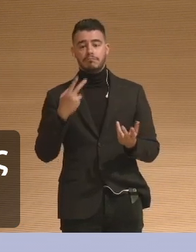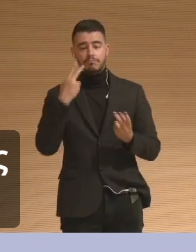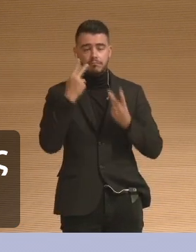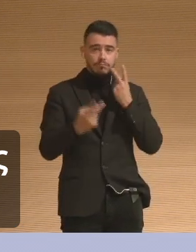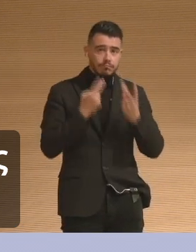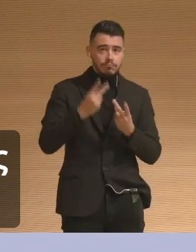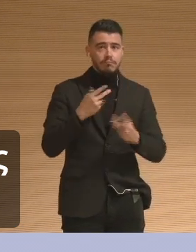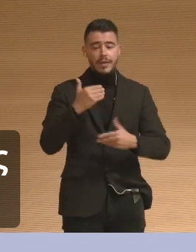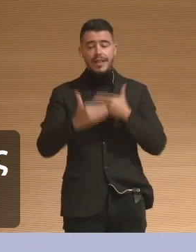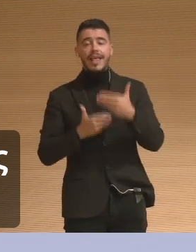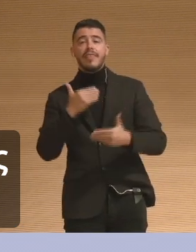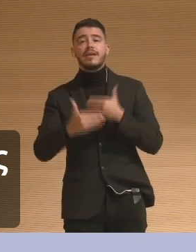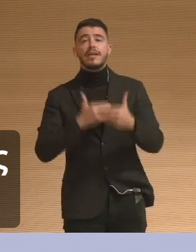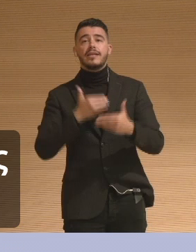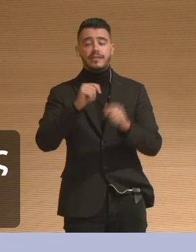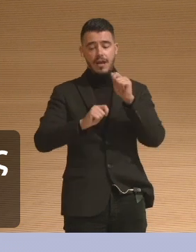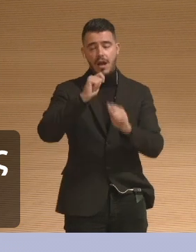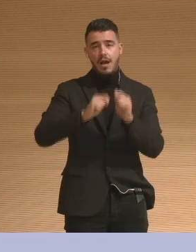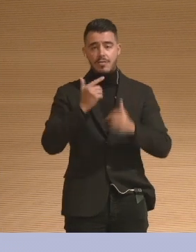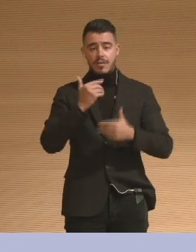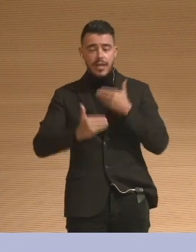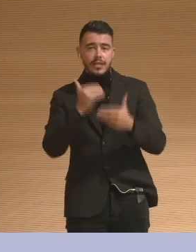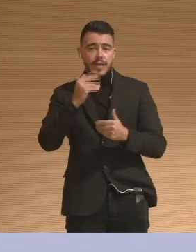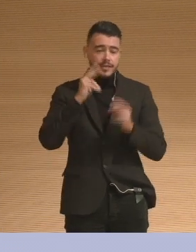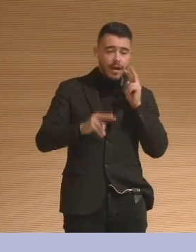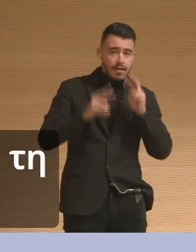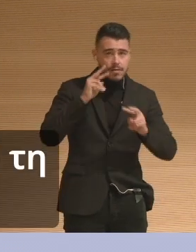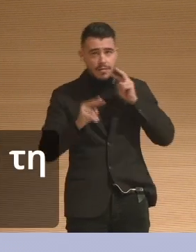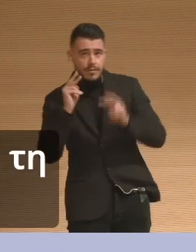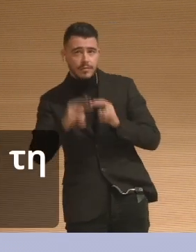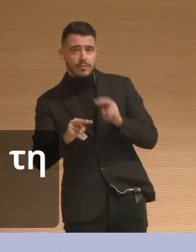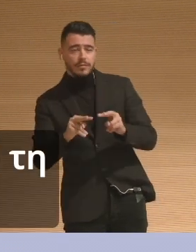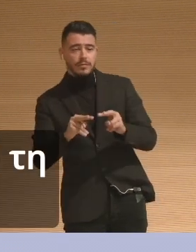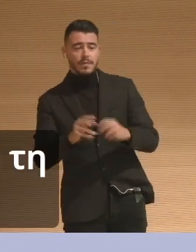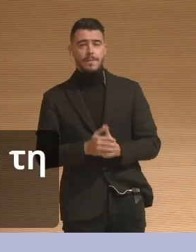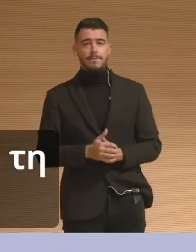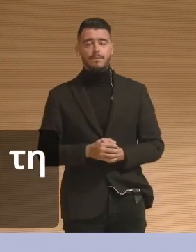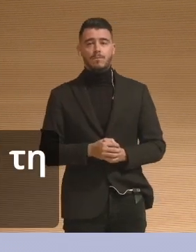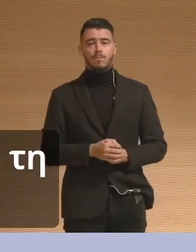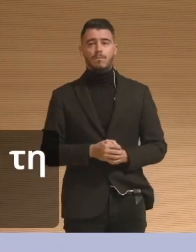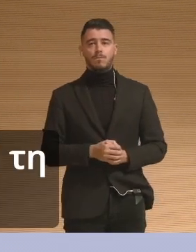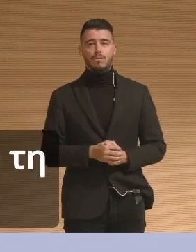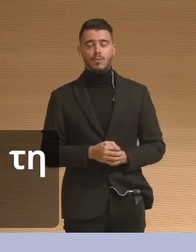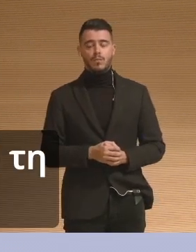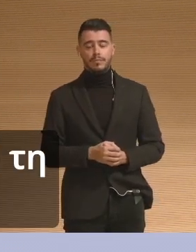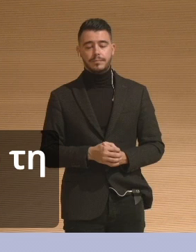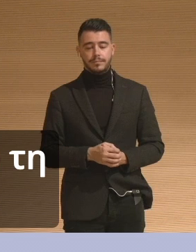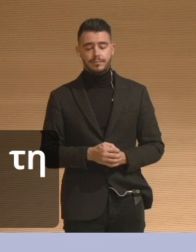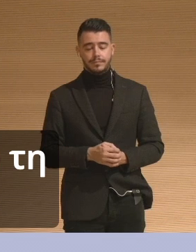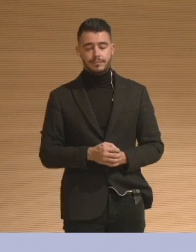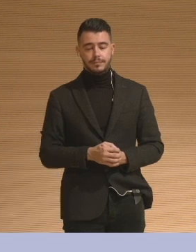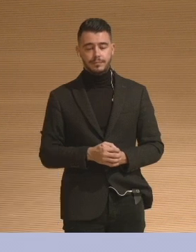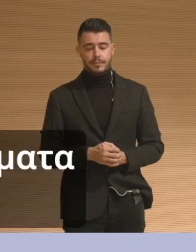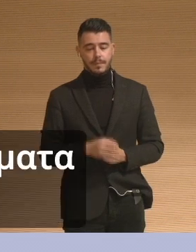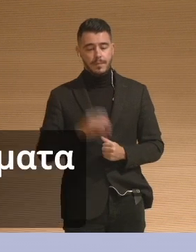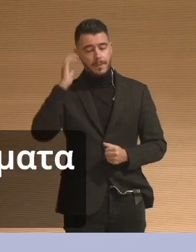and have a making response. Who here has ever permanently removed an object from your